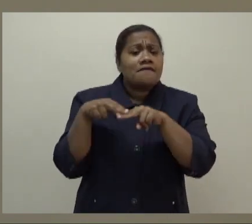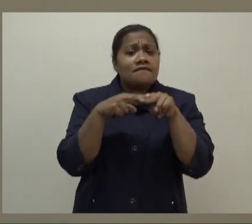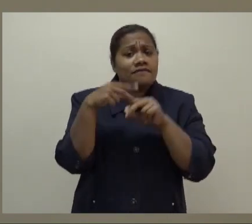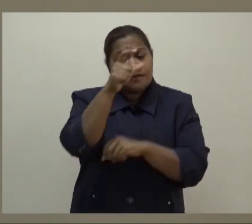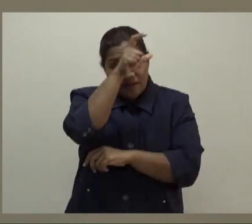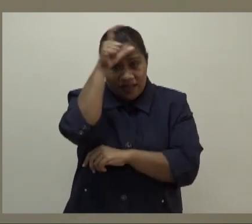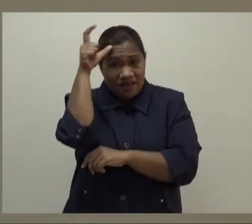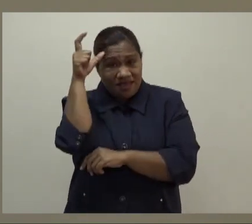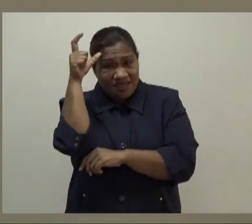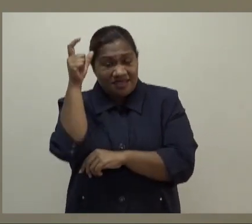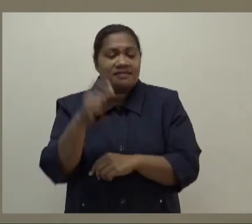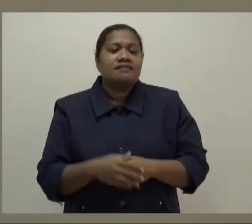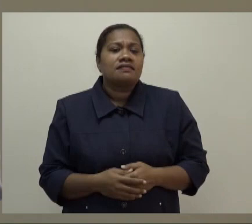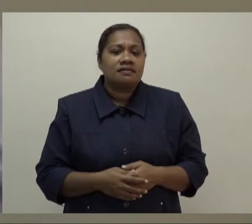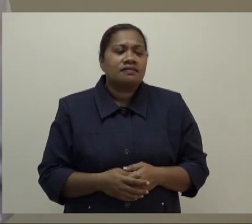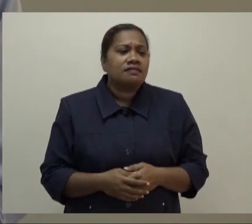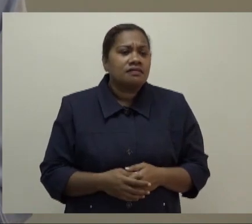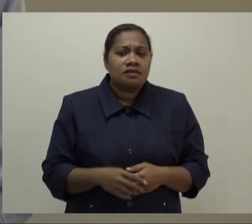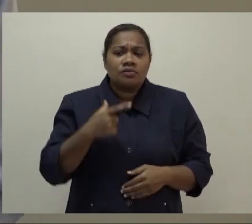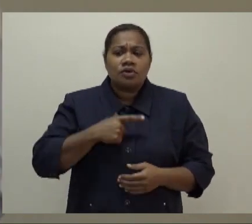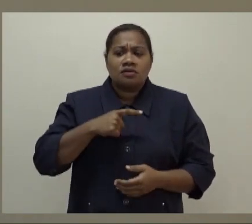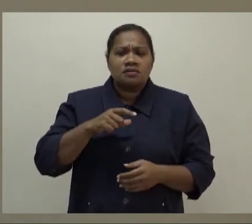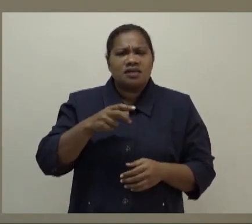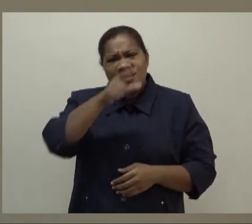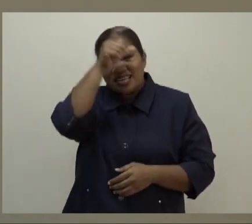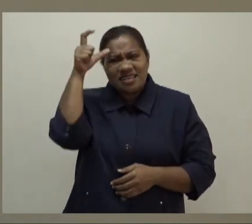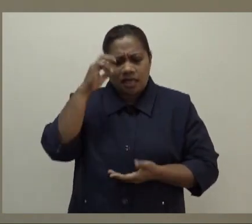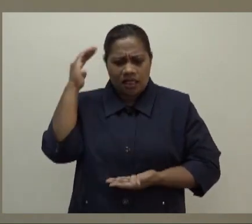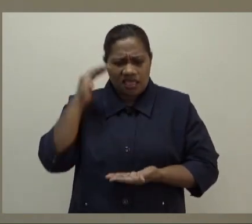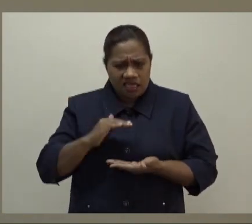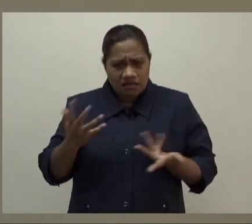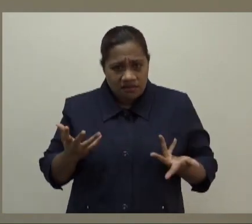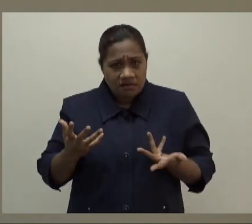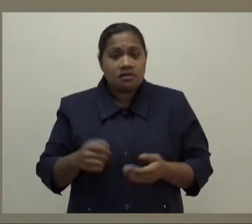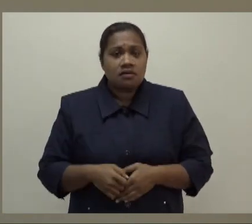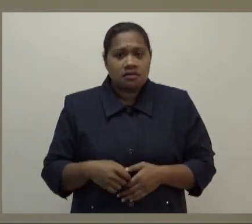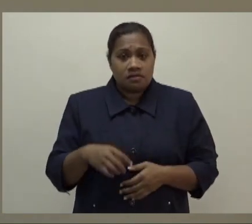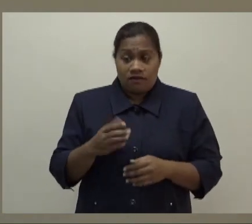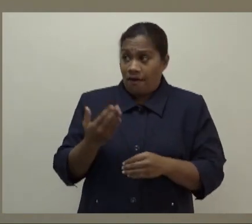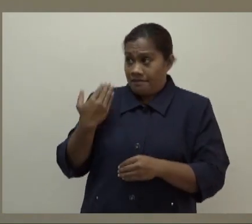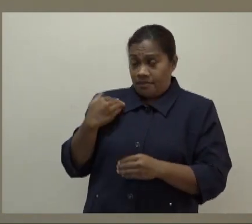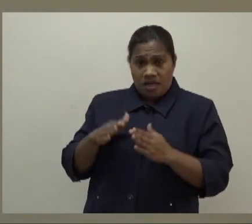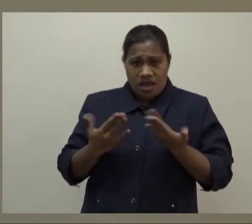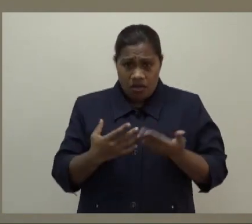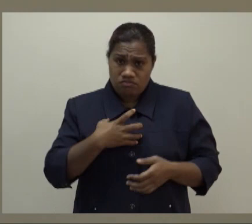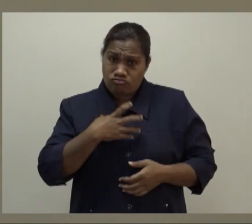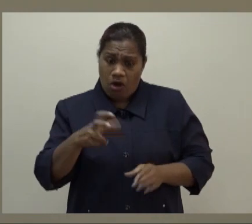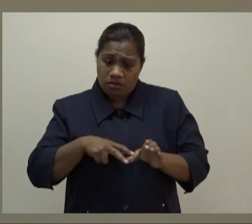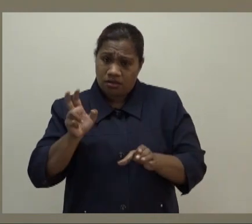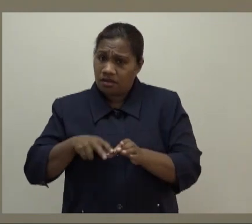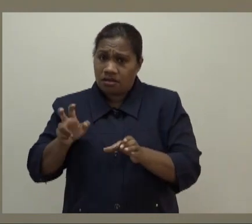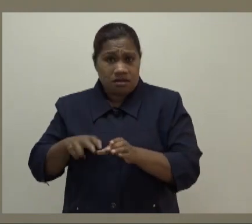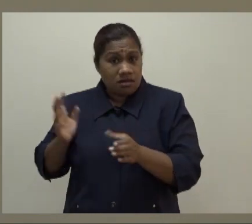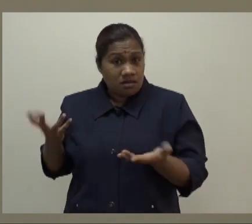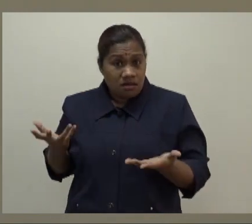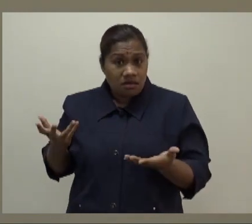resignation of nurses. From then until now, have you received more resignation? And if so, Dr. Fung,